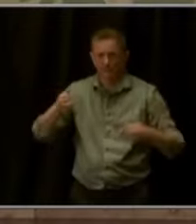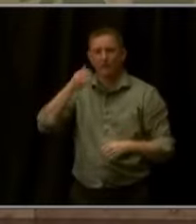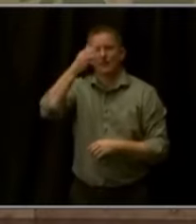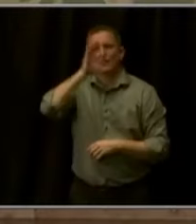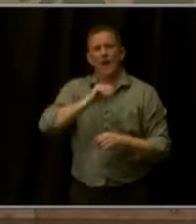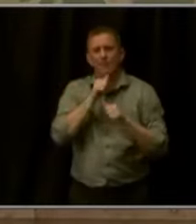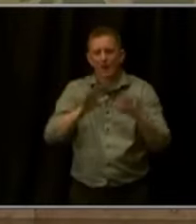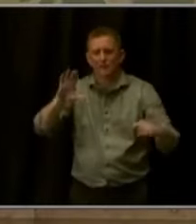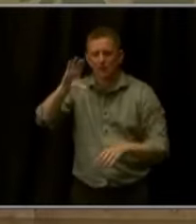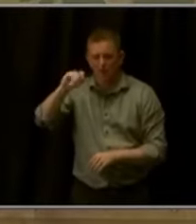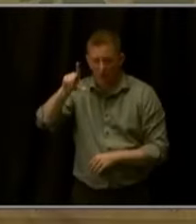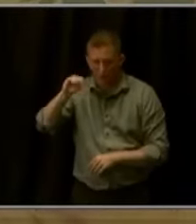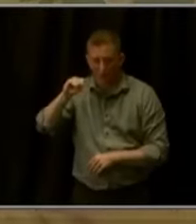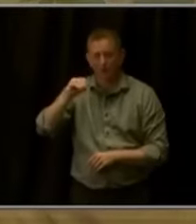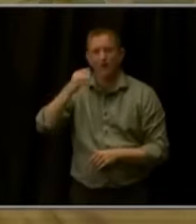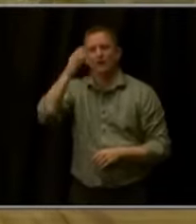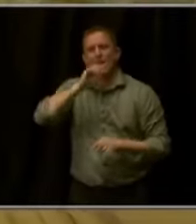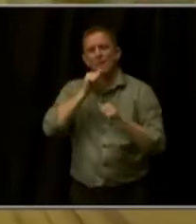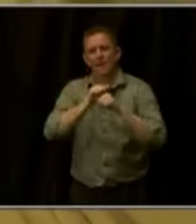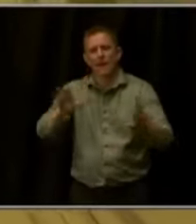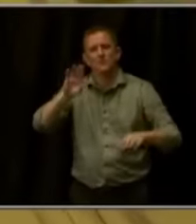United States of America.